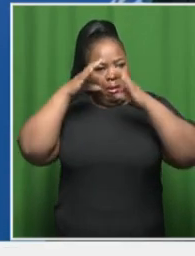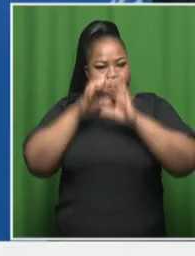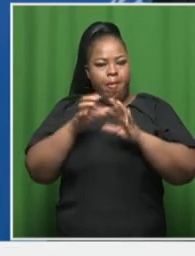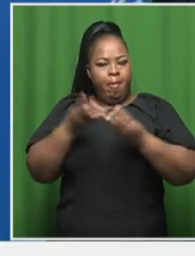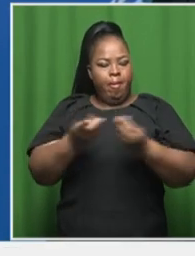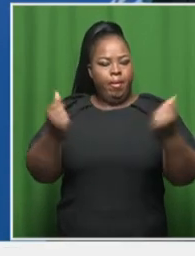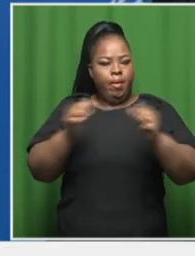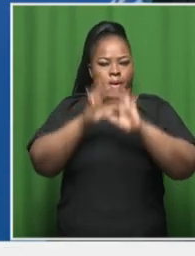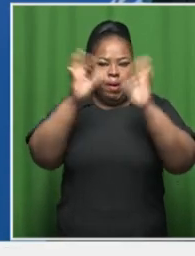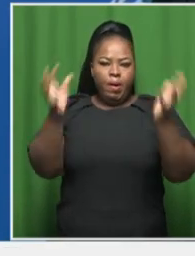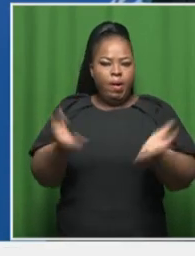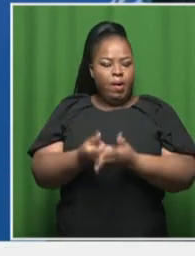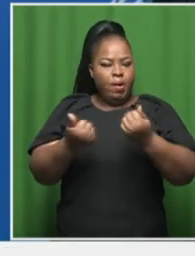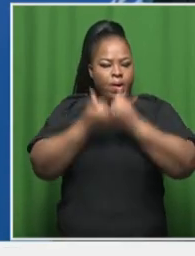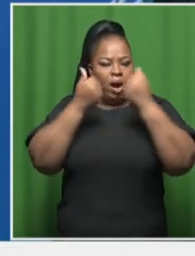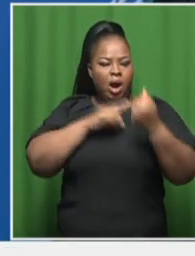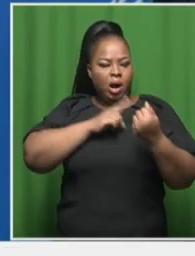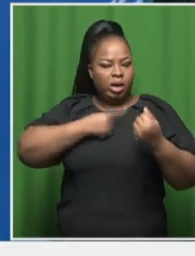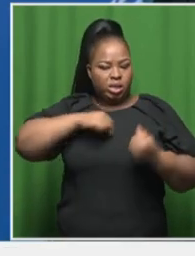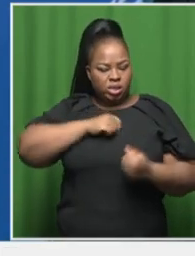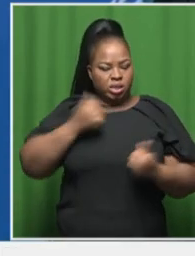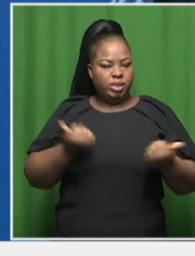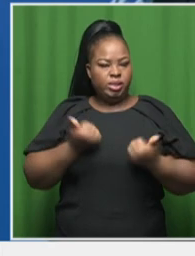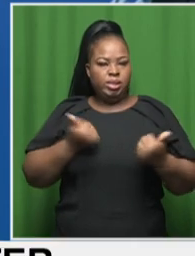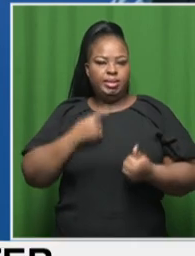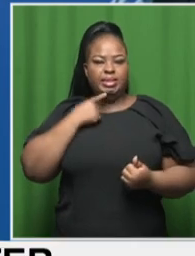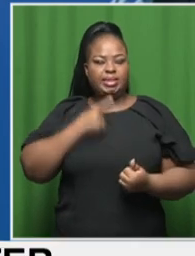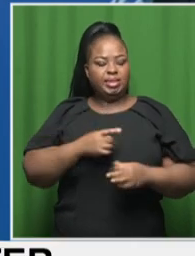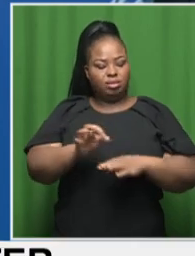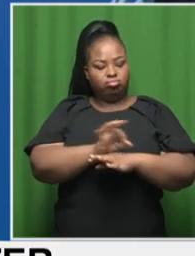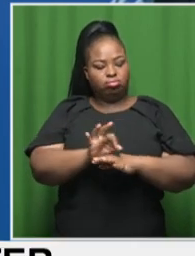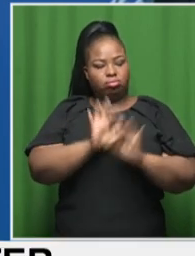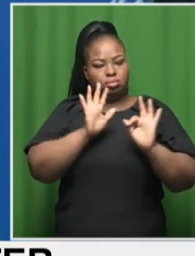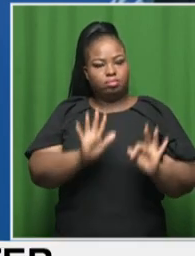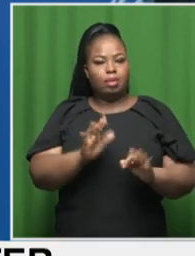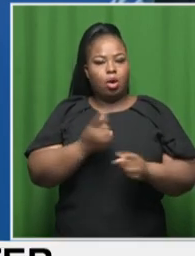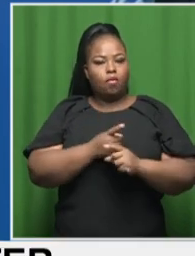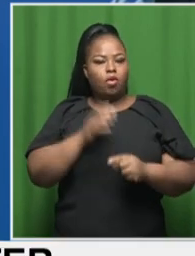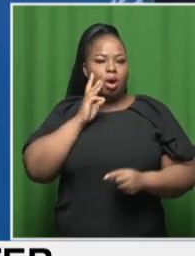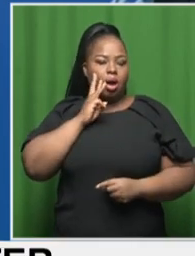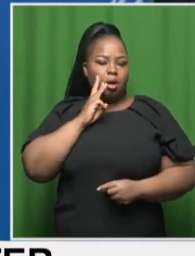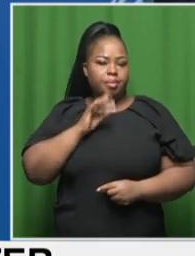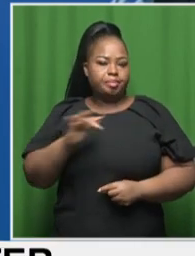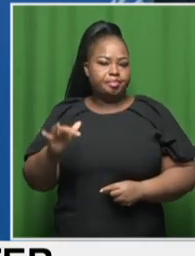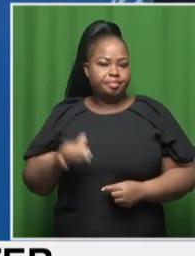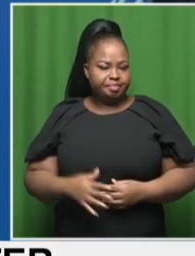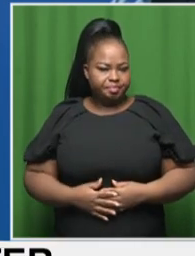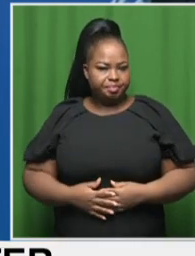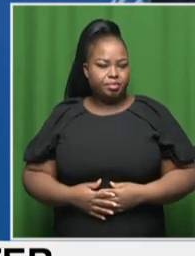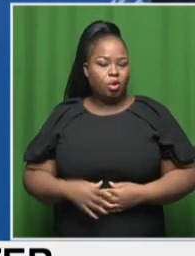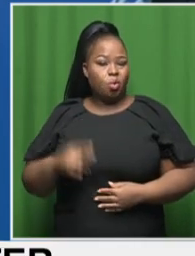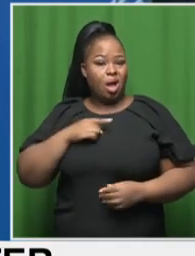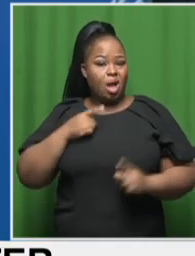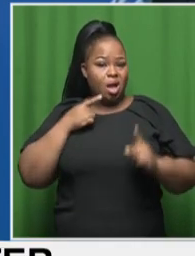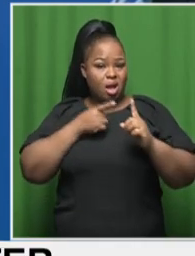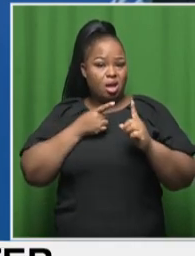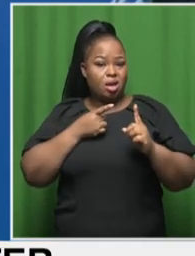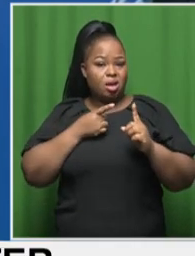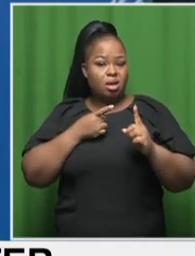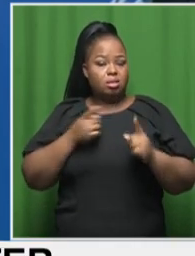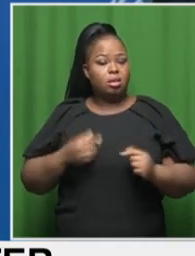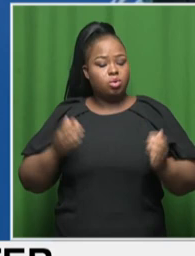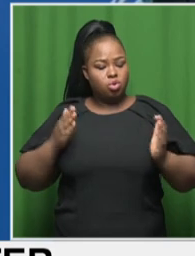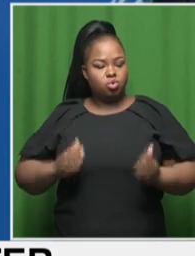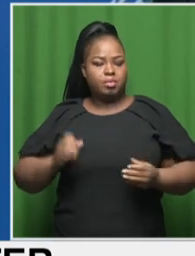challenge. We have in fact breached the planetary boundaries for water. The threshold beyond which our